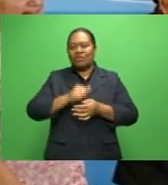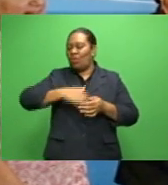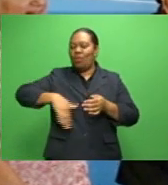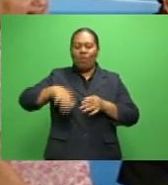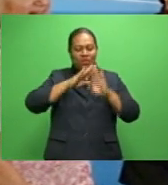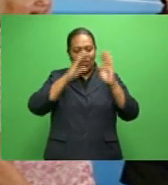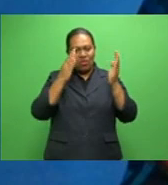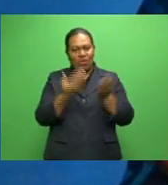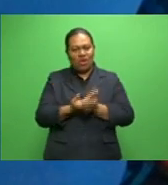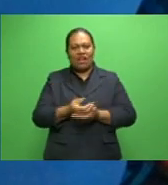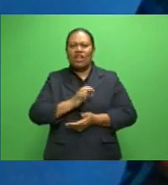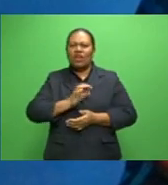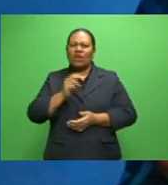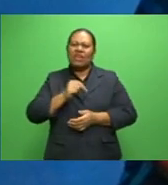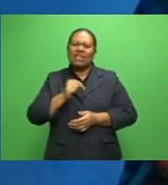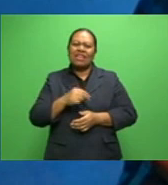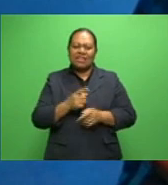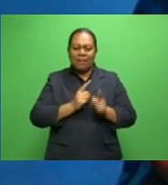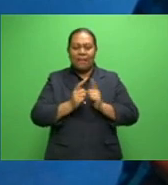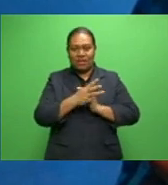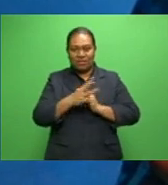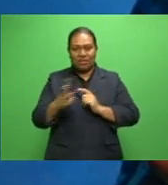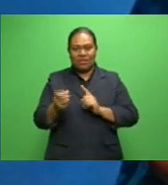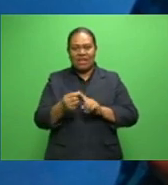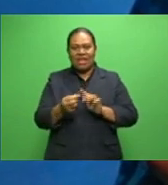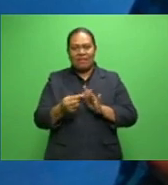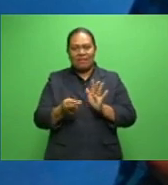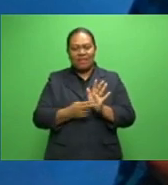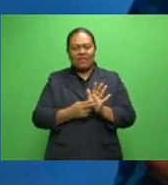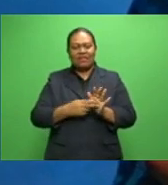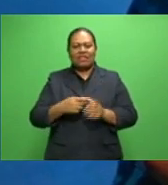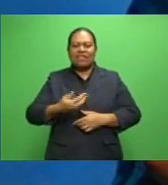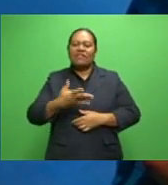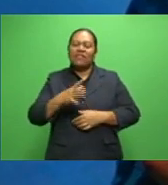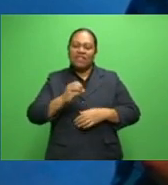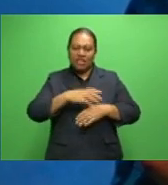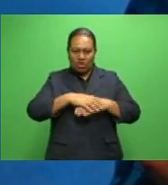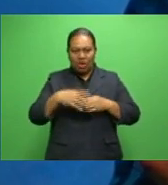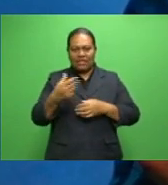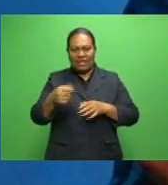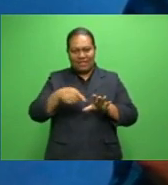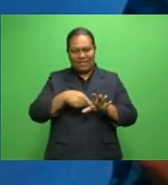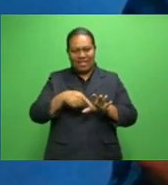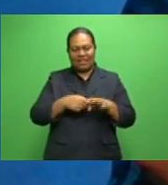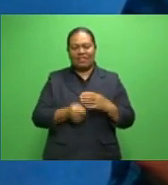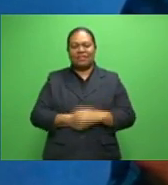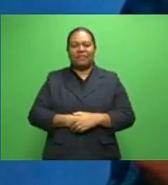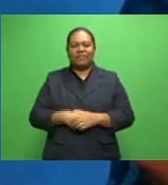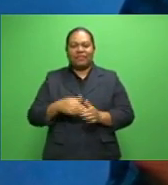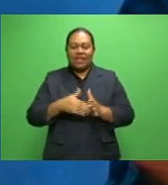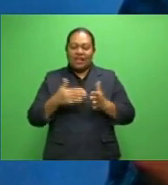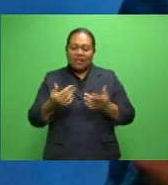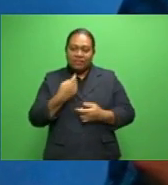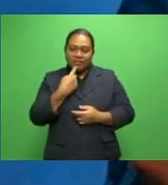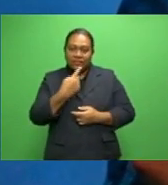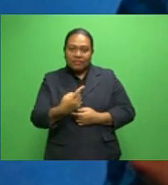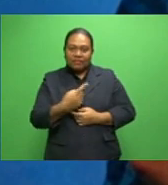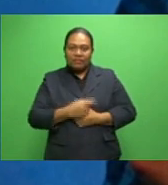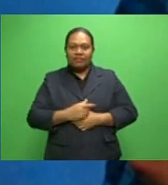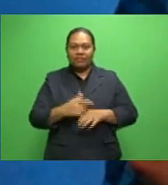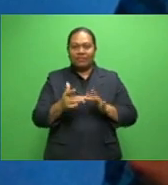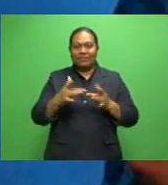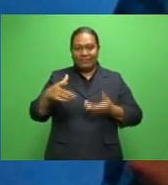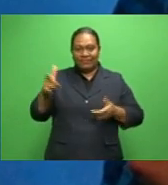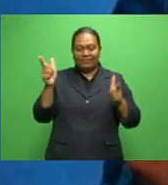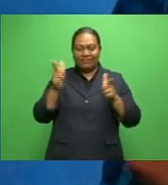without entering their PN4 transactions under the $50 limit. ANZ Fiji country head Saoud Minam says contactless